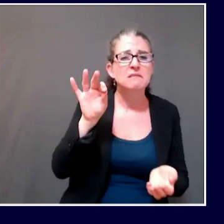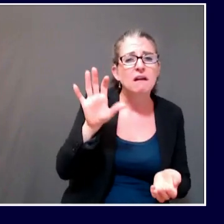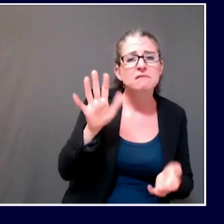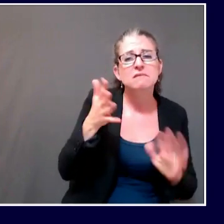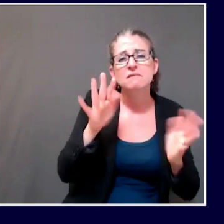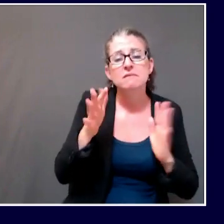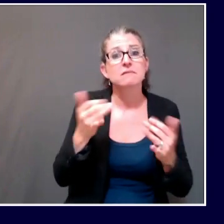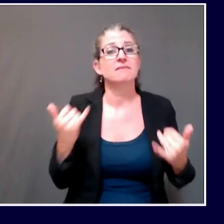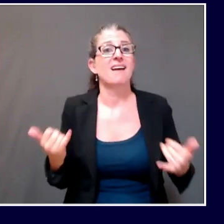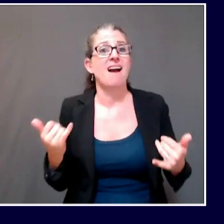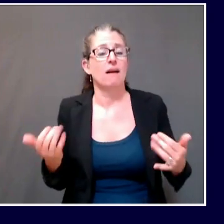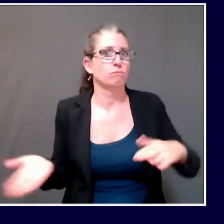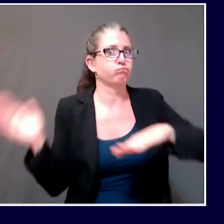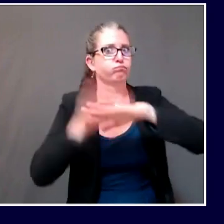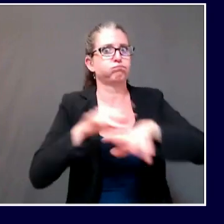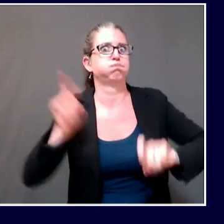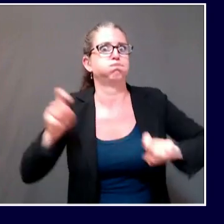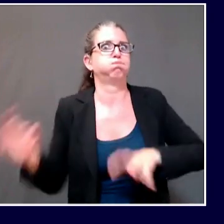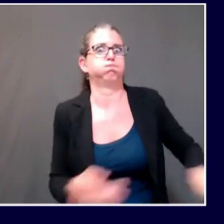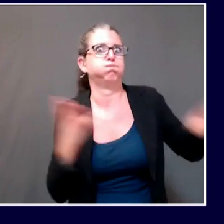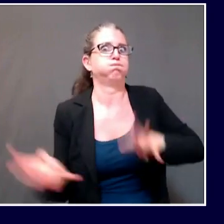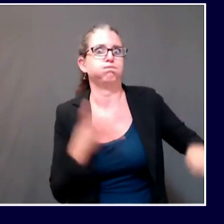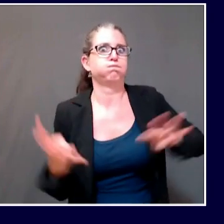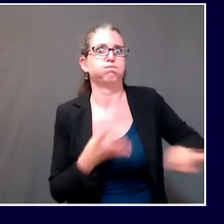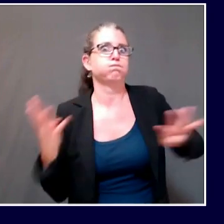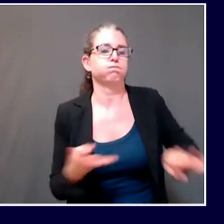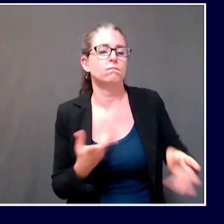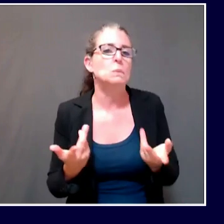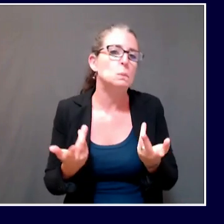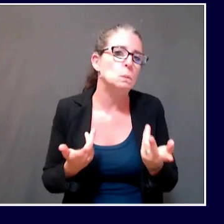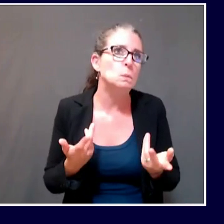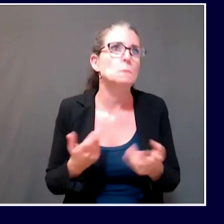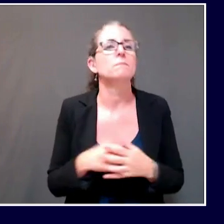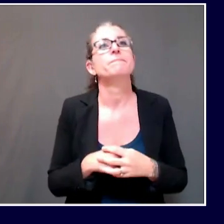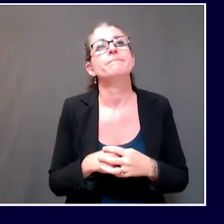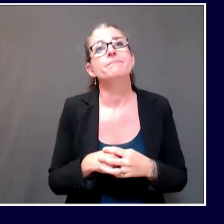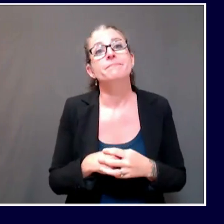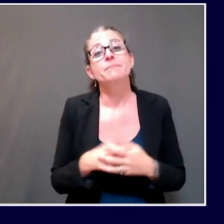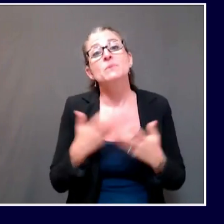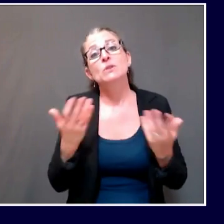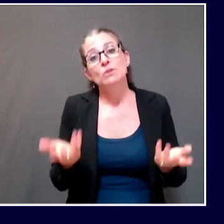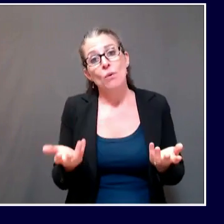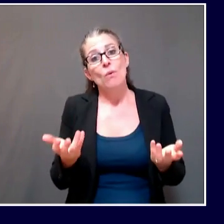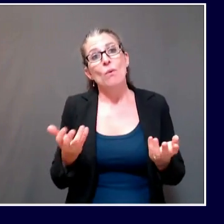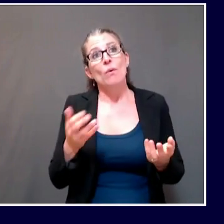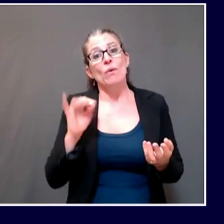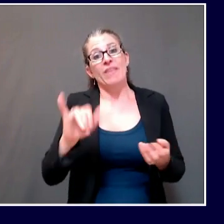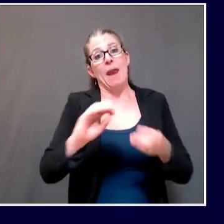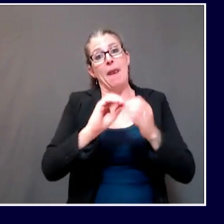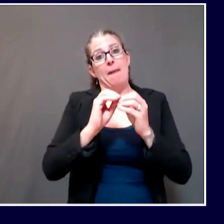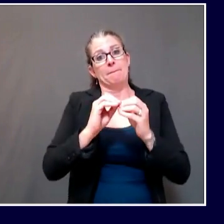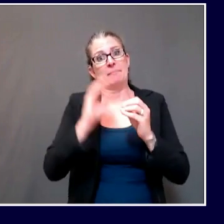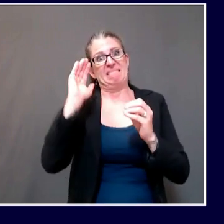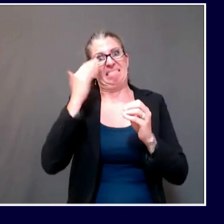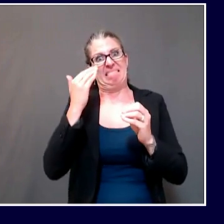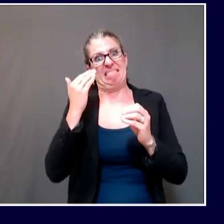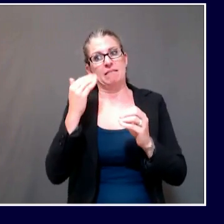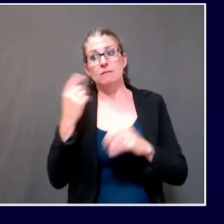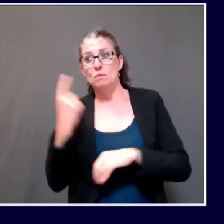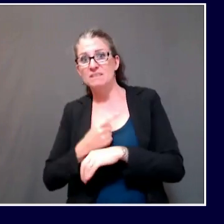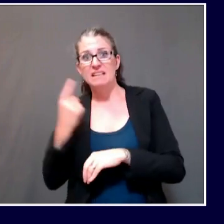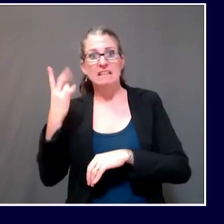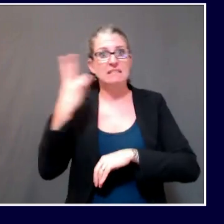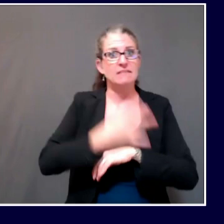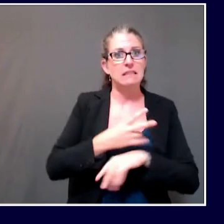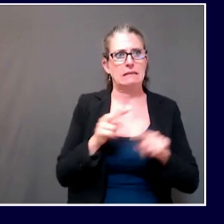that you mentioned will go up. That number is based on changes in the number of cases on a day-to-day level. And so when you go from having